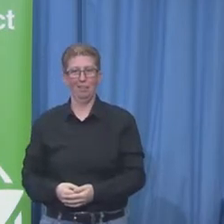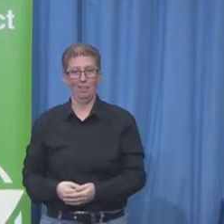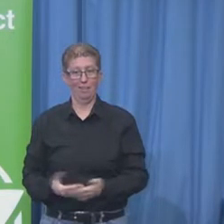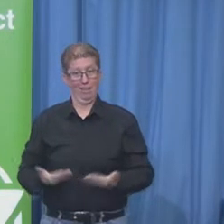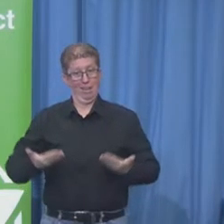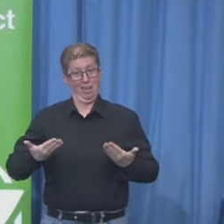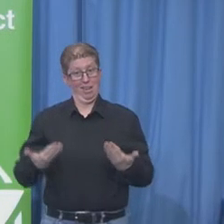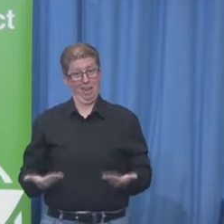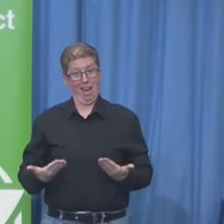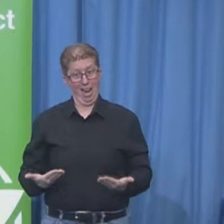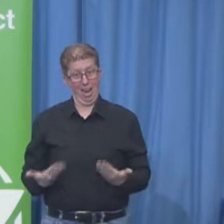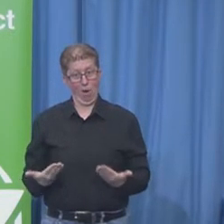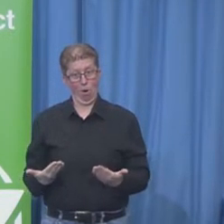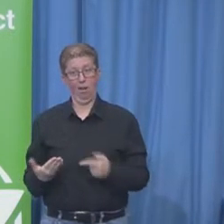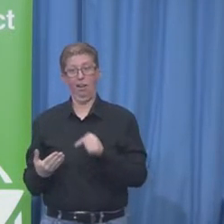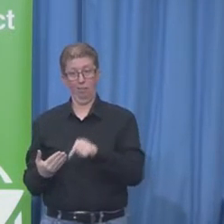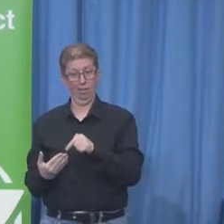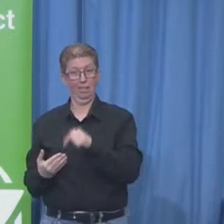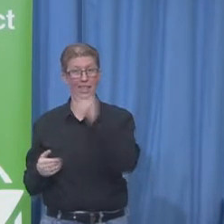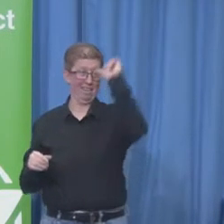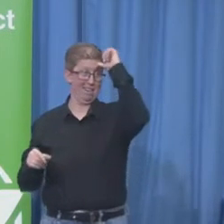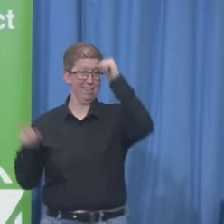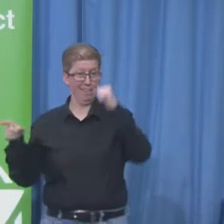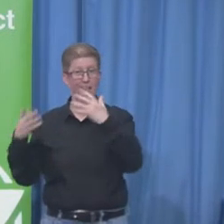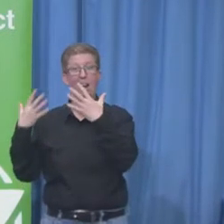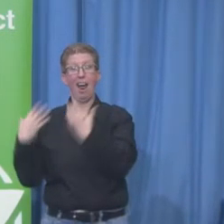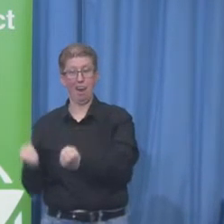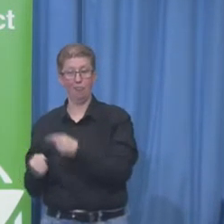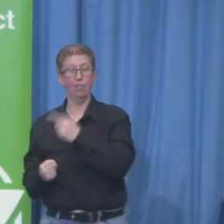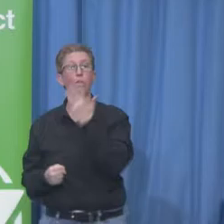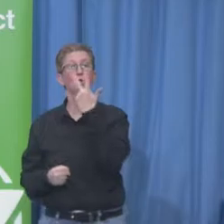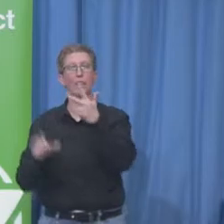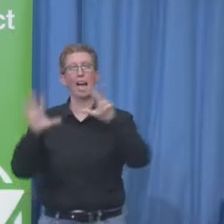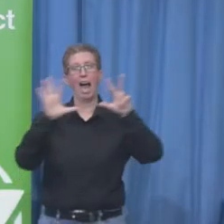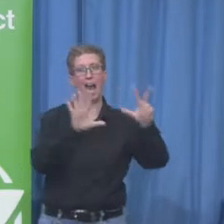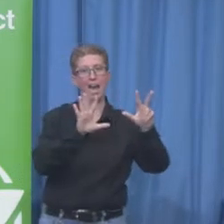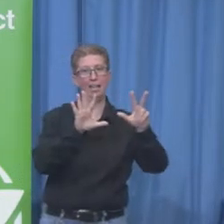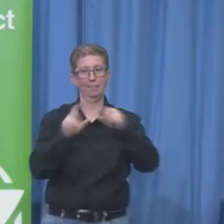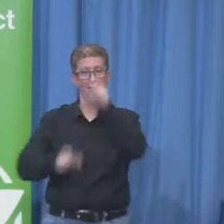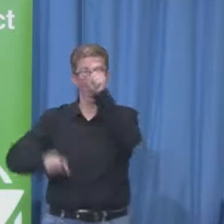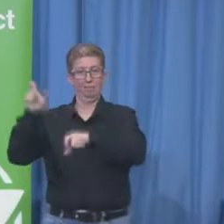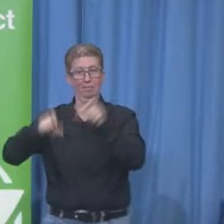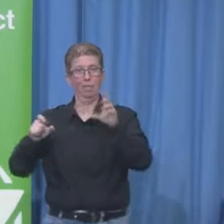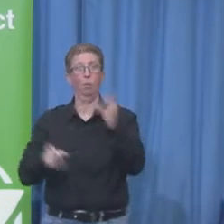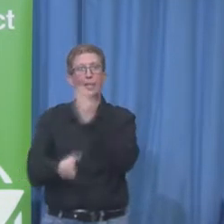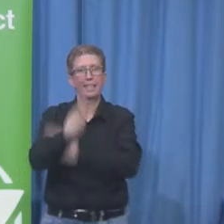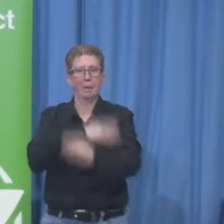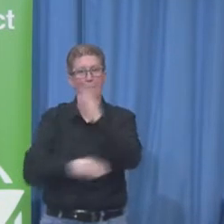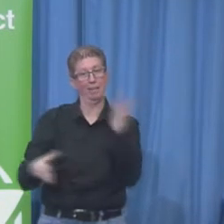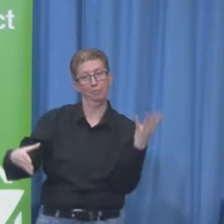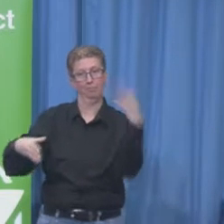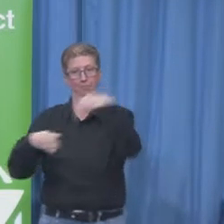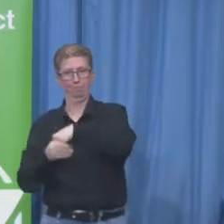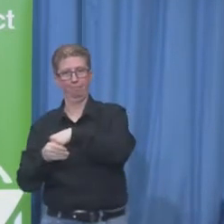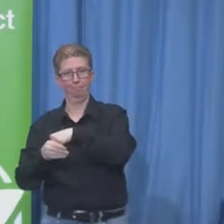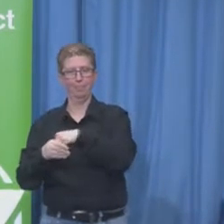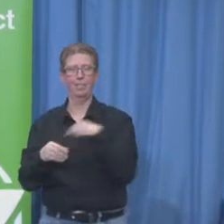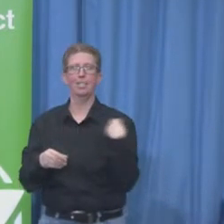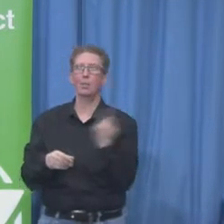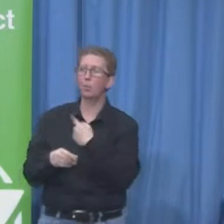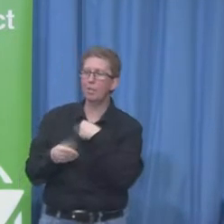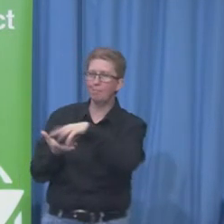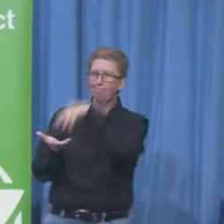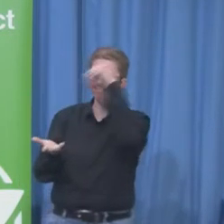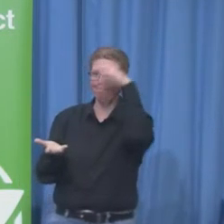hired people across the company. And what we learned was there is a massive talent pool that is invisible to most companies of